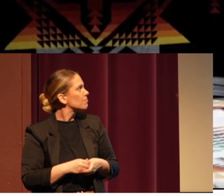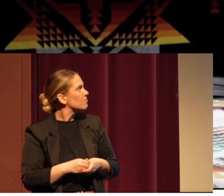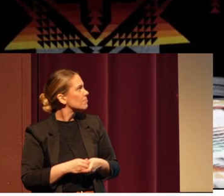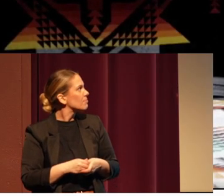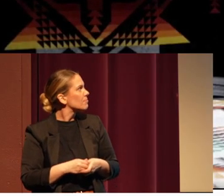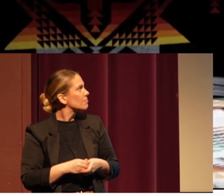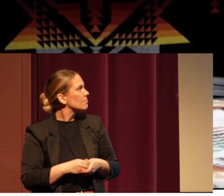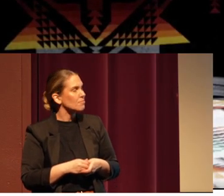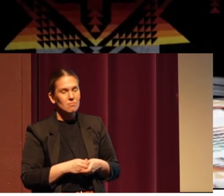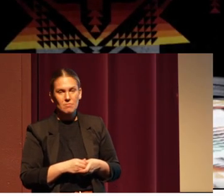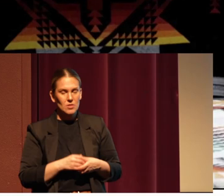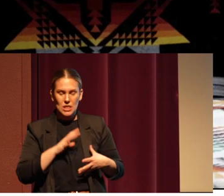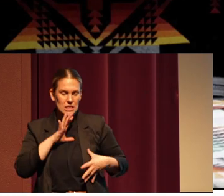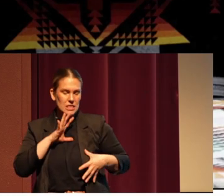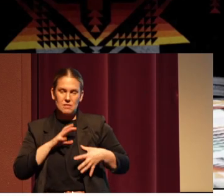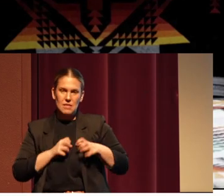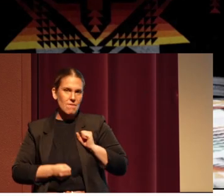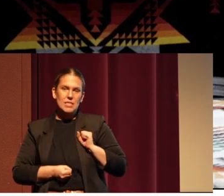It's devastating.